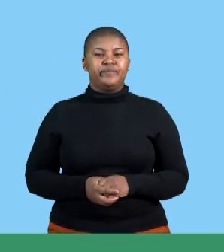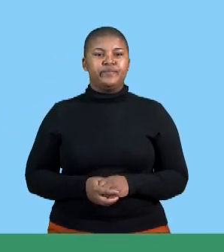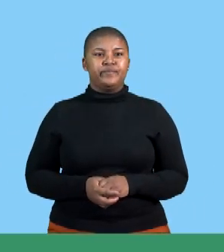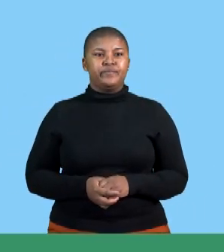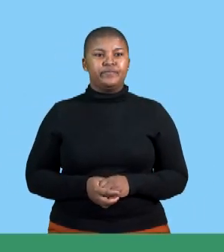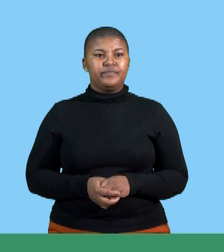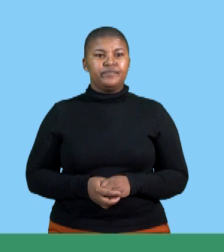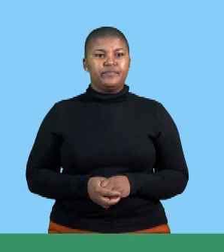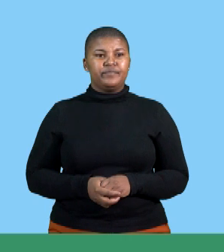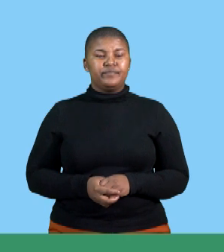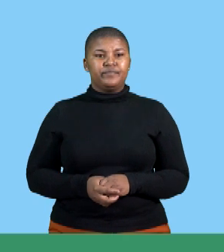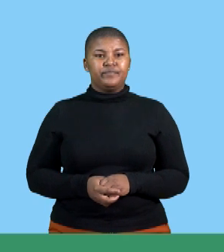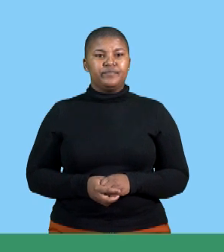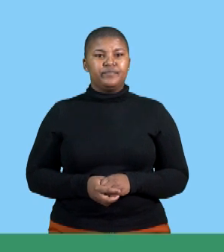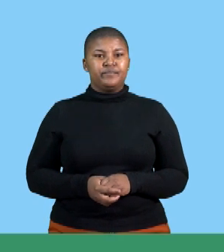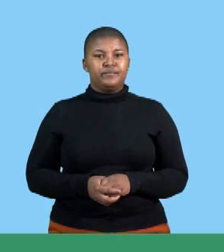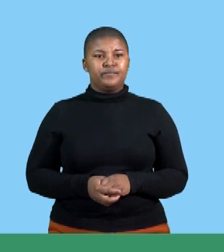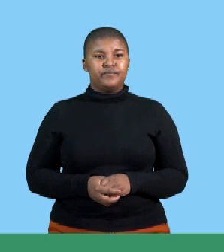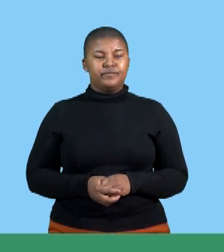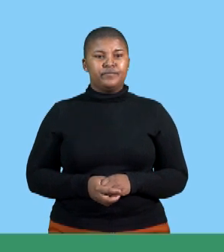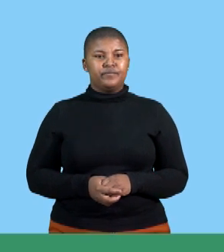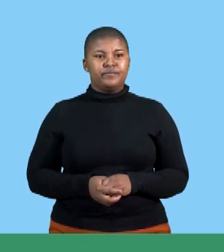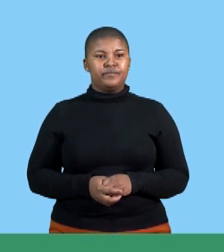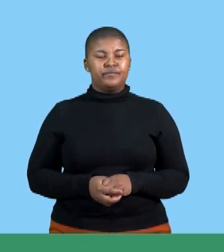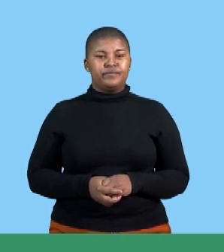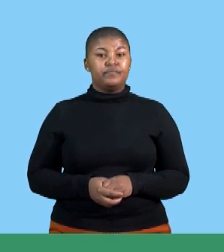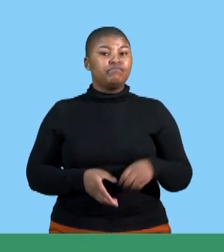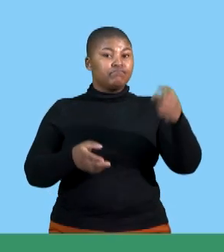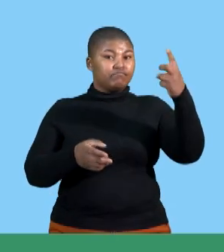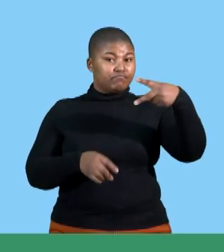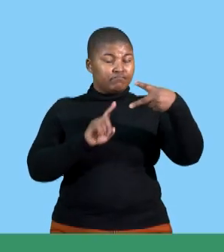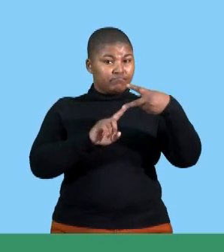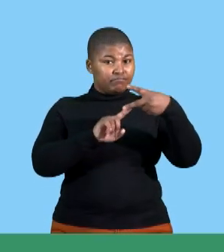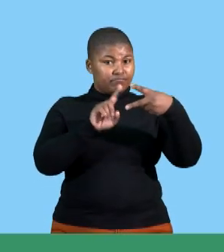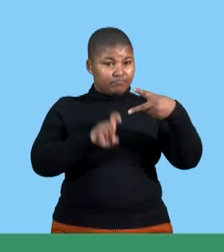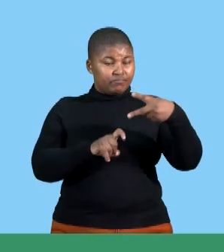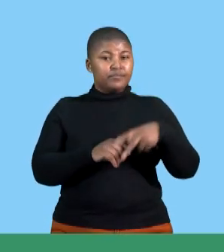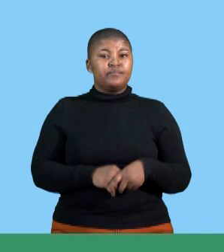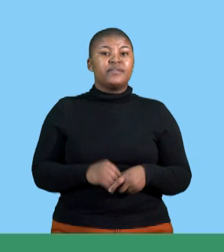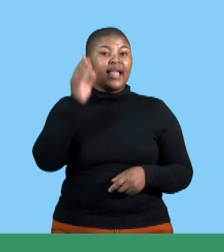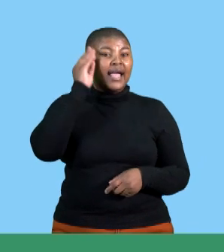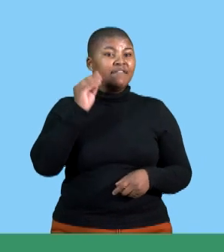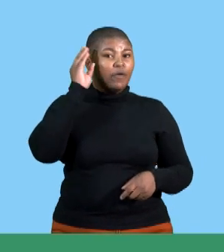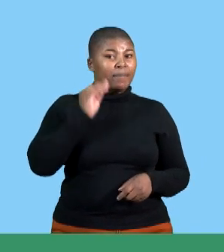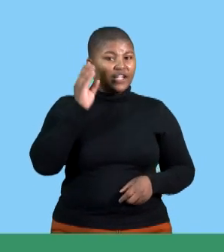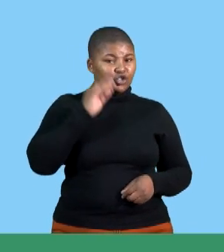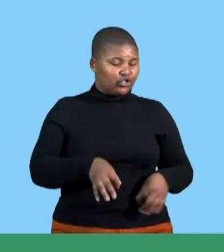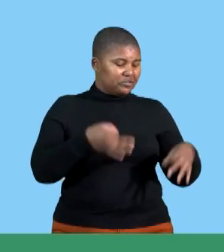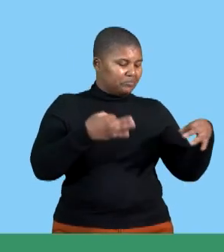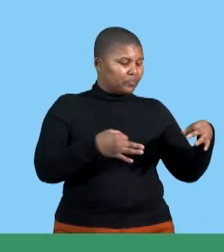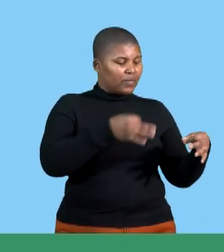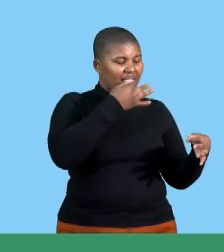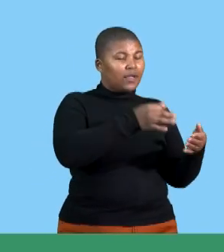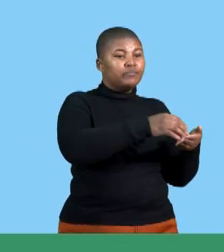a non-verbal presentation right the second question says the transfer of information